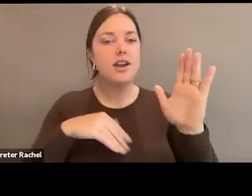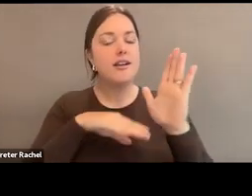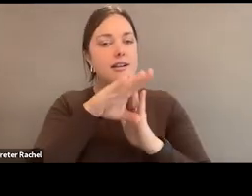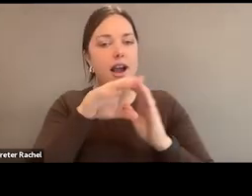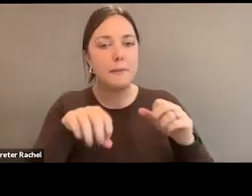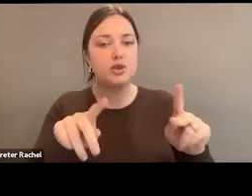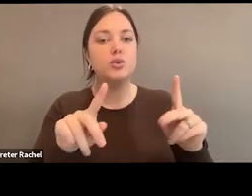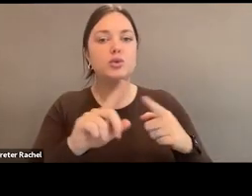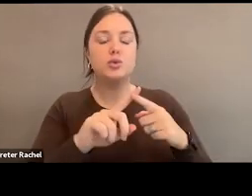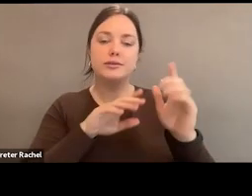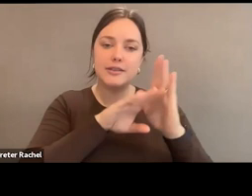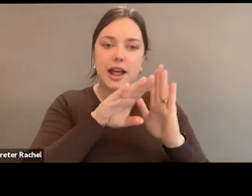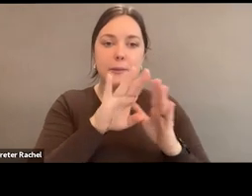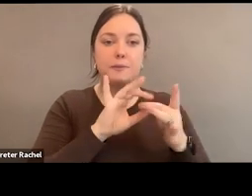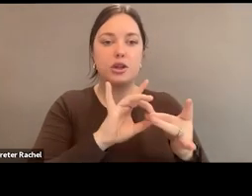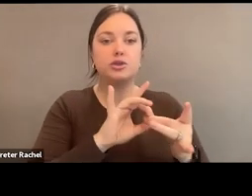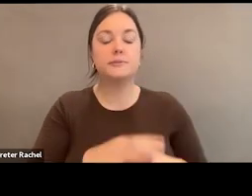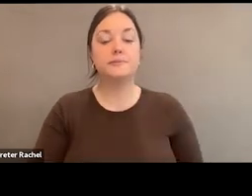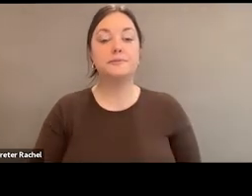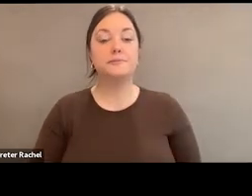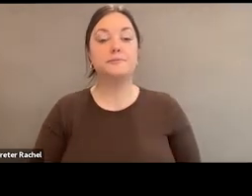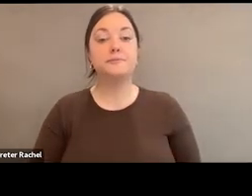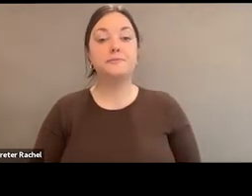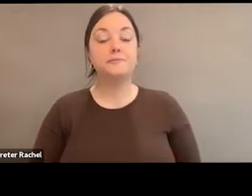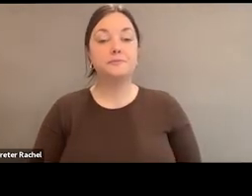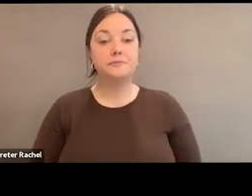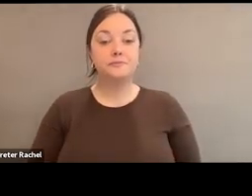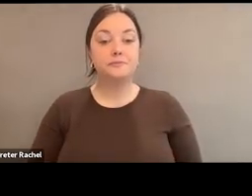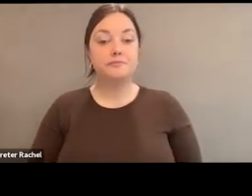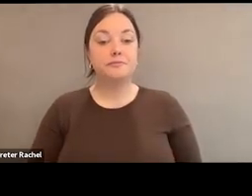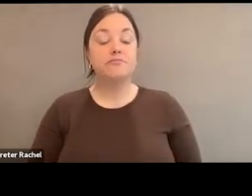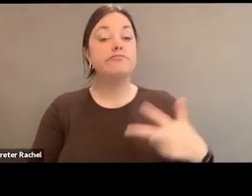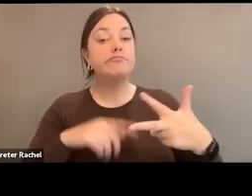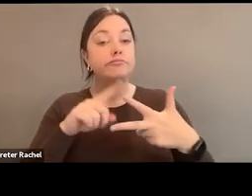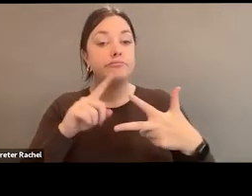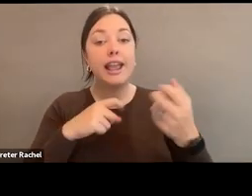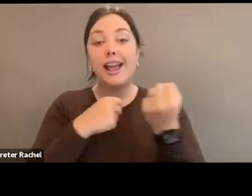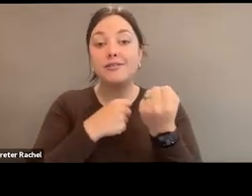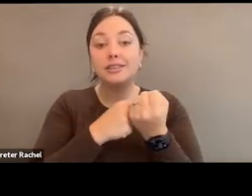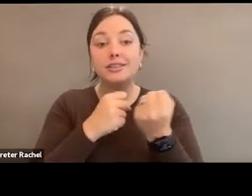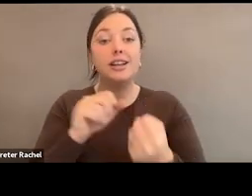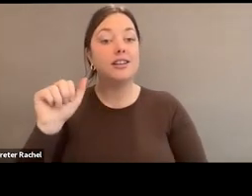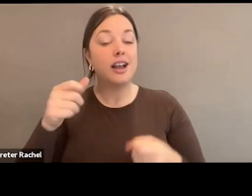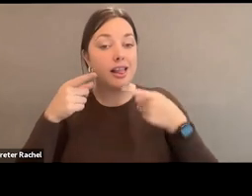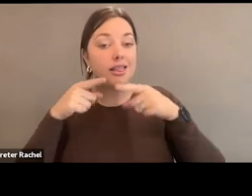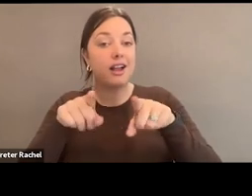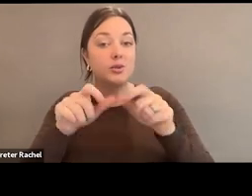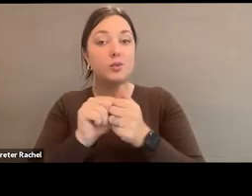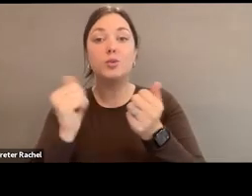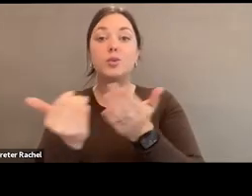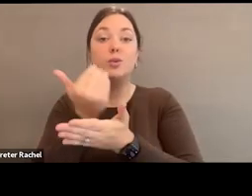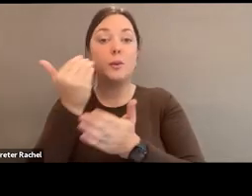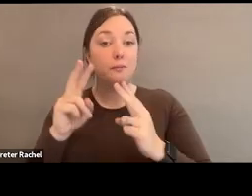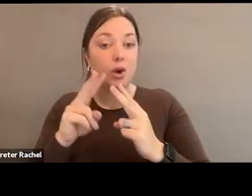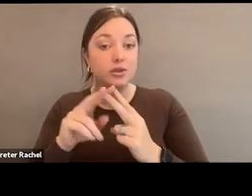trend as well. We also have the opportunity to forge advocacy alliances with new partners as well. We saw that